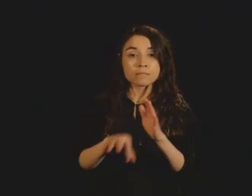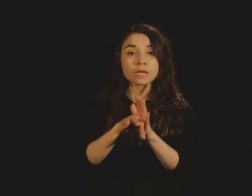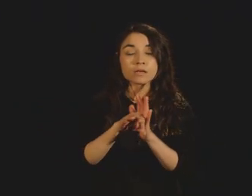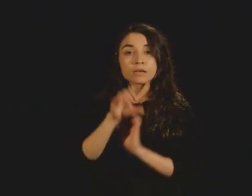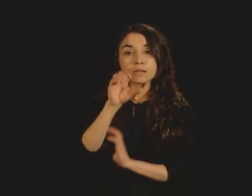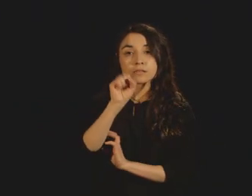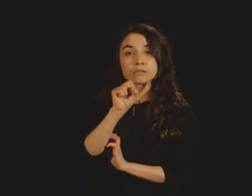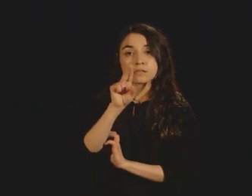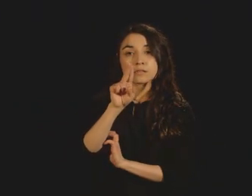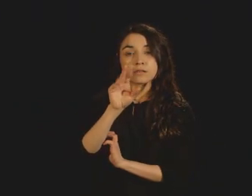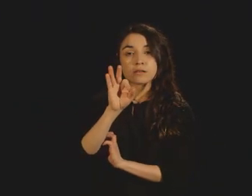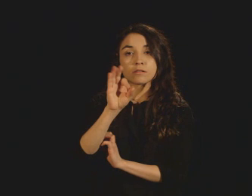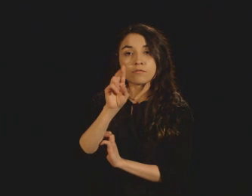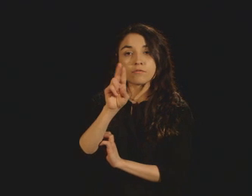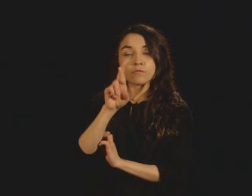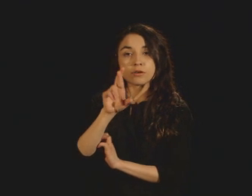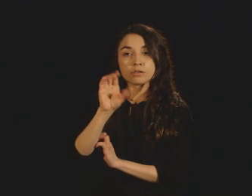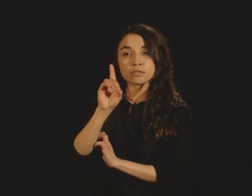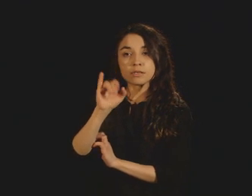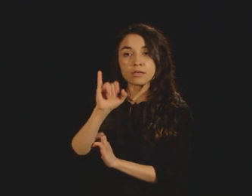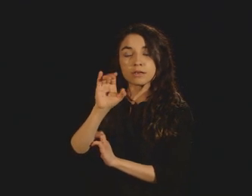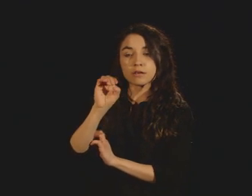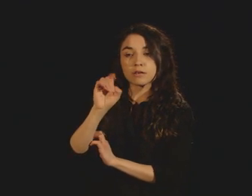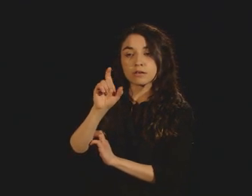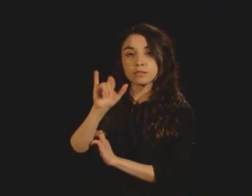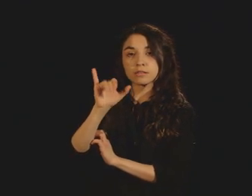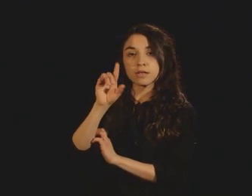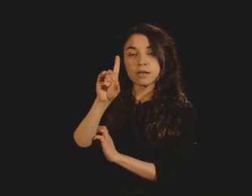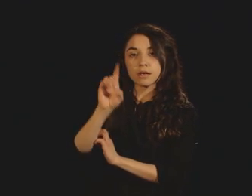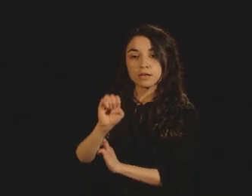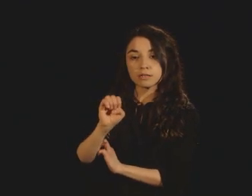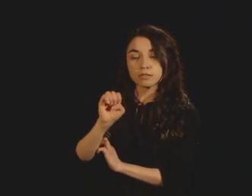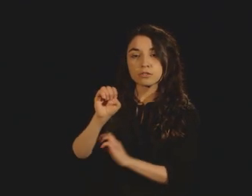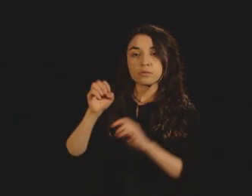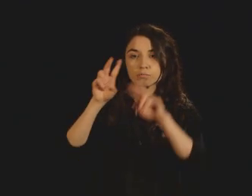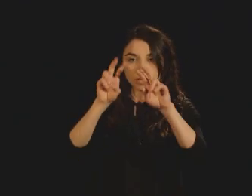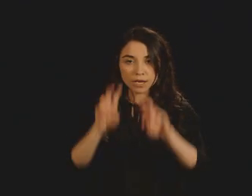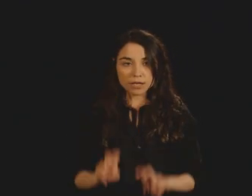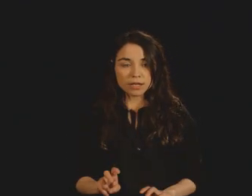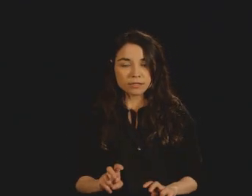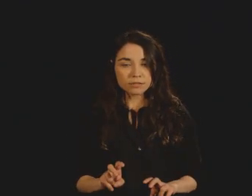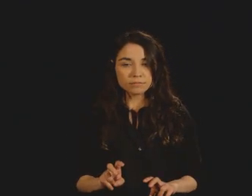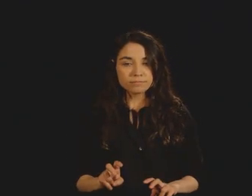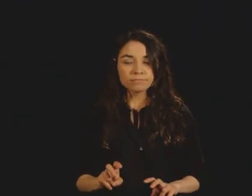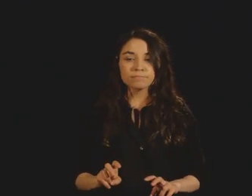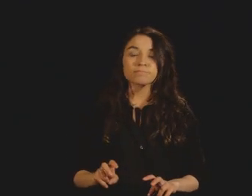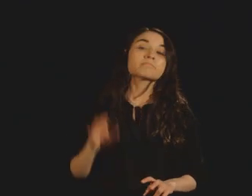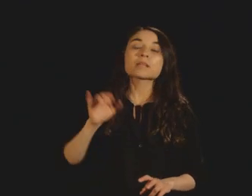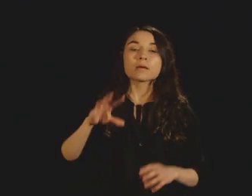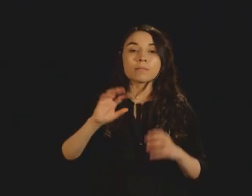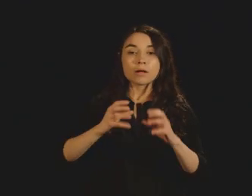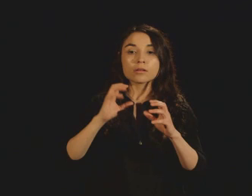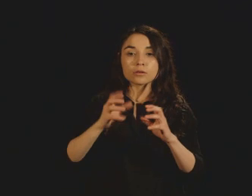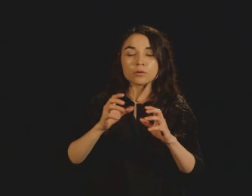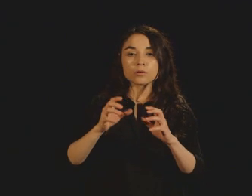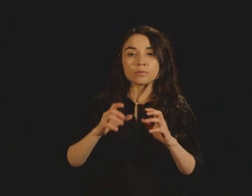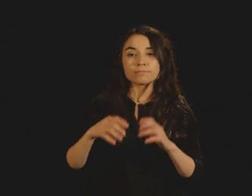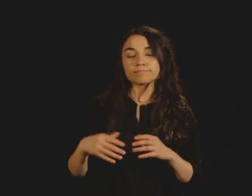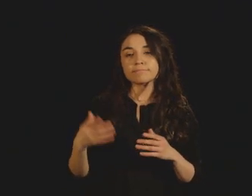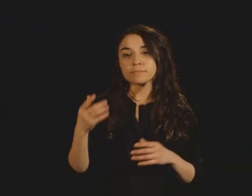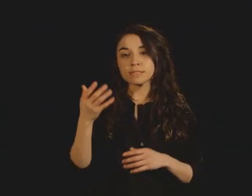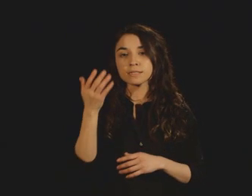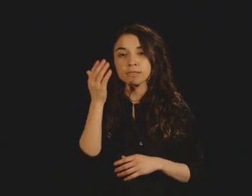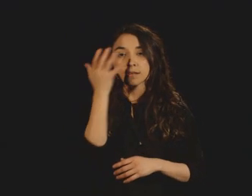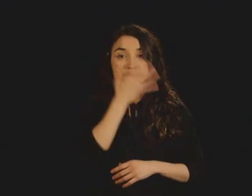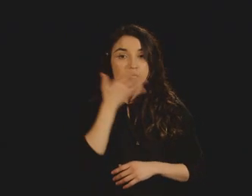And this looks again kind of Mickey Mouse-ish, like water, but it's very different than water. It's